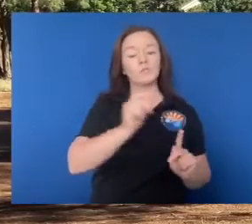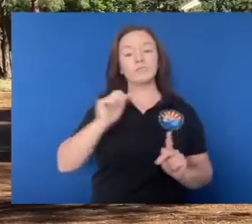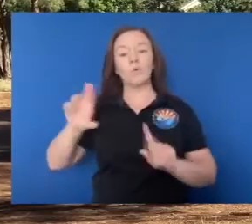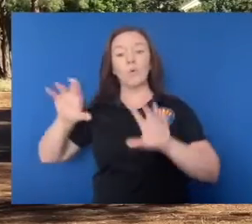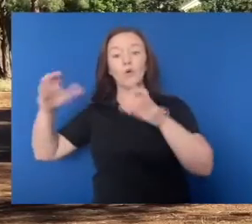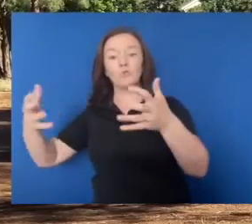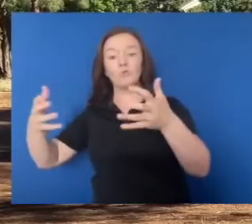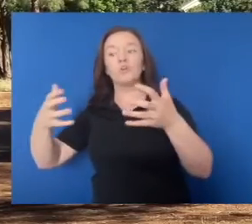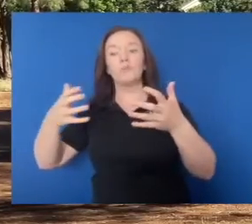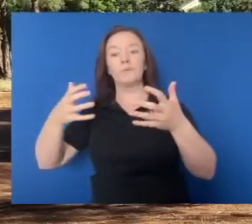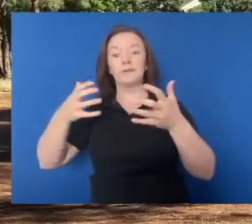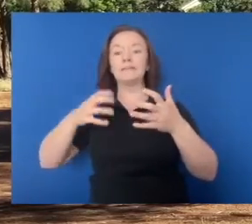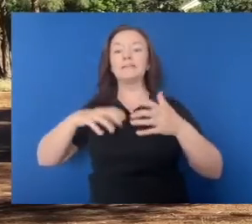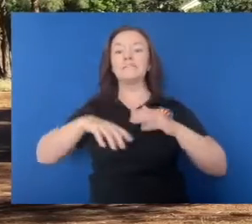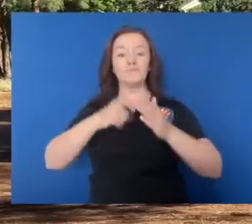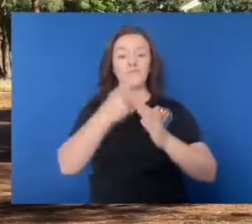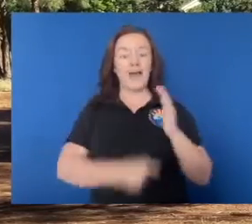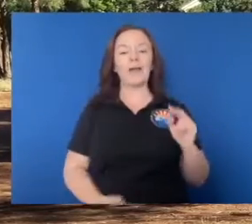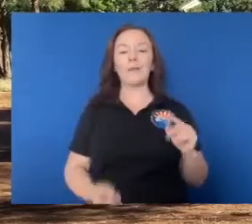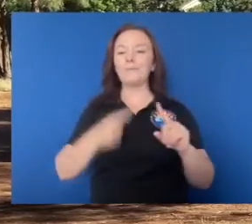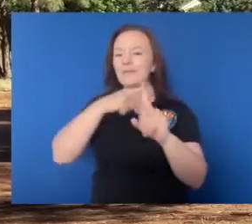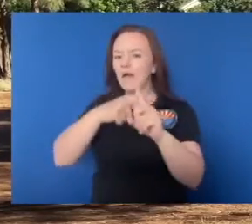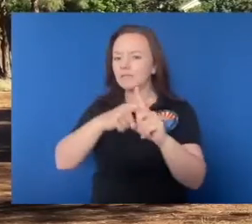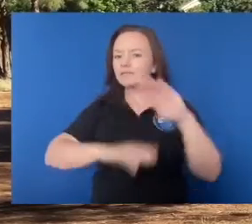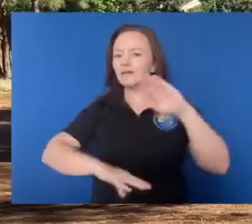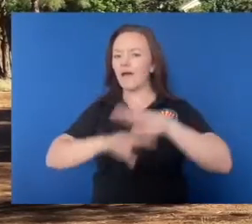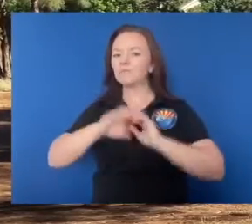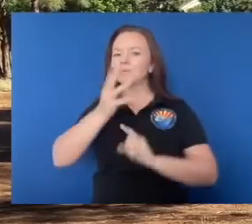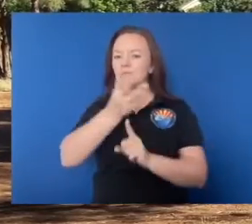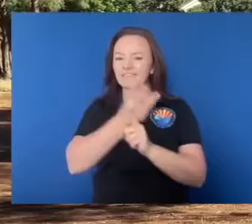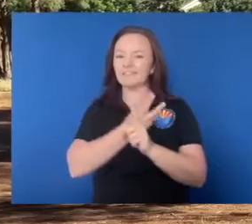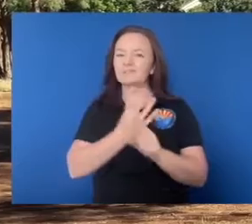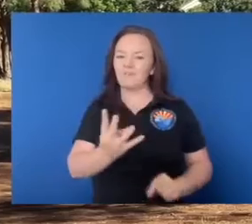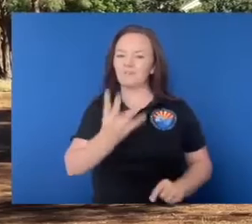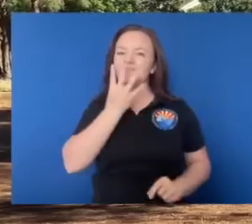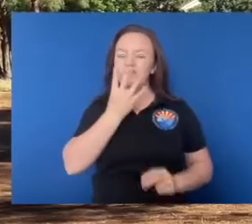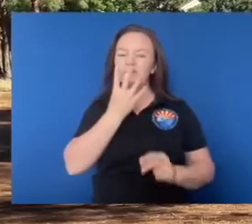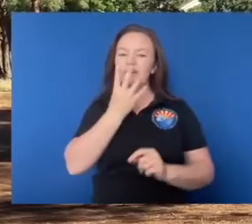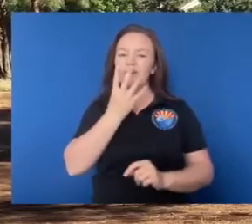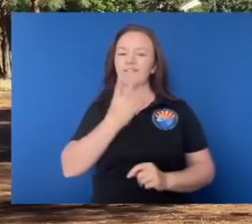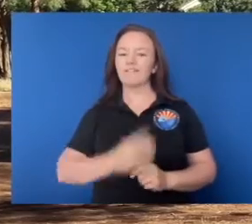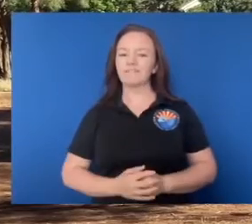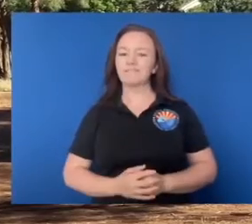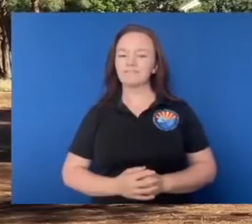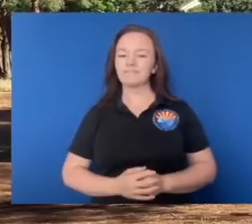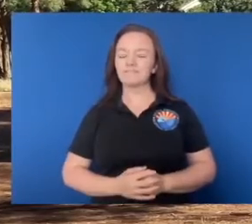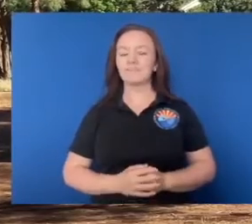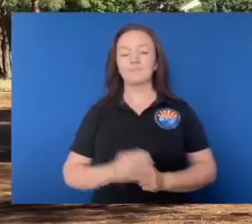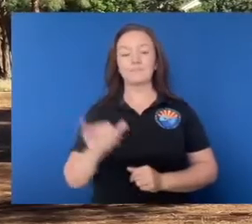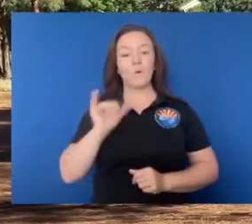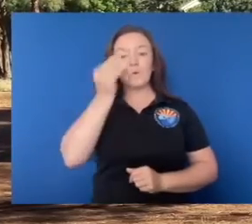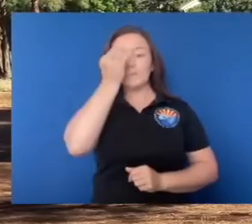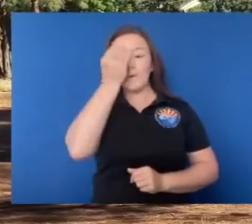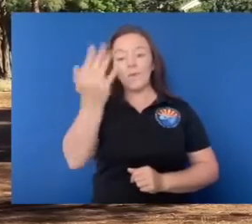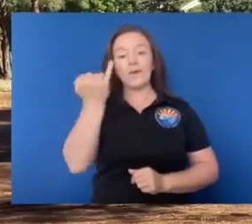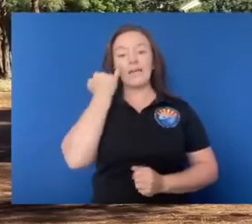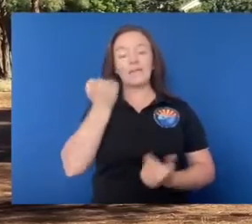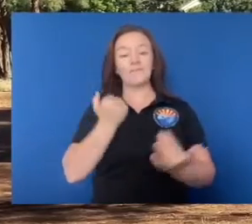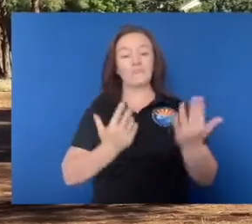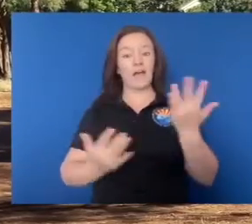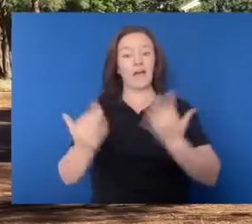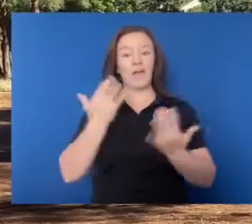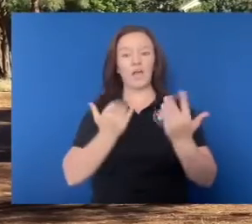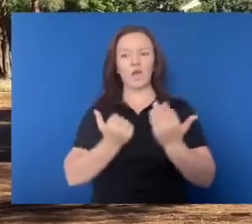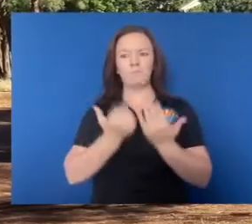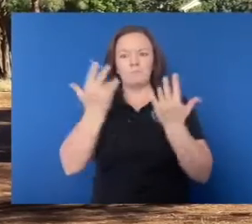some people could be looking at up to six months of jail for, for violating that. I would add also that if that campfire